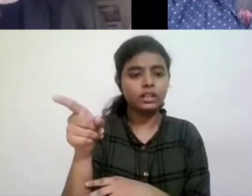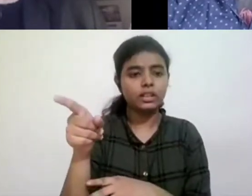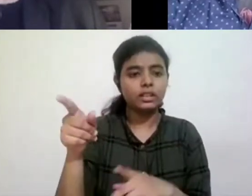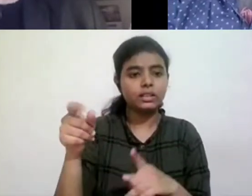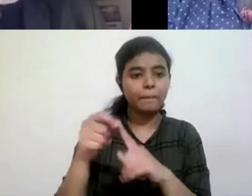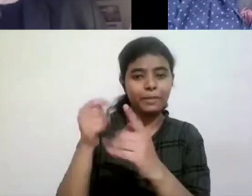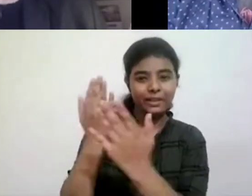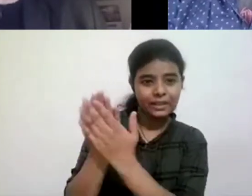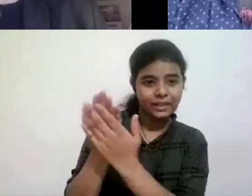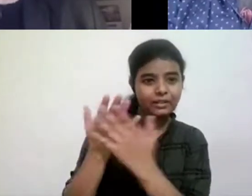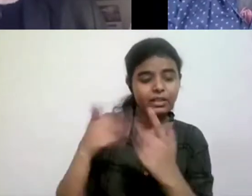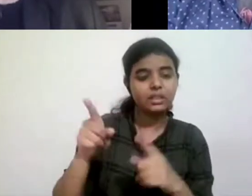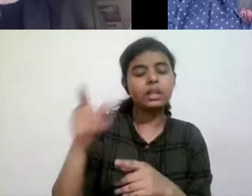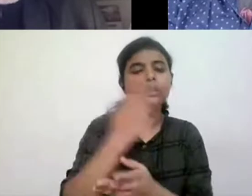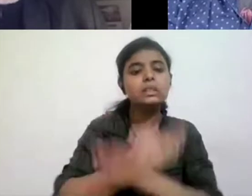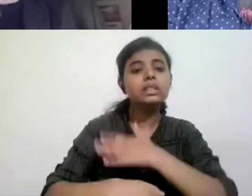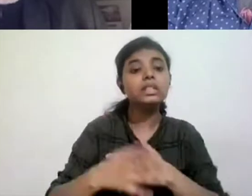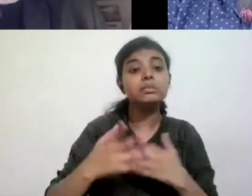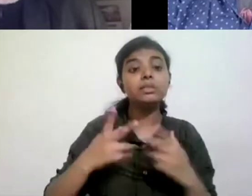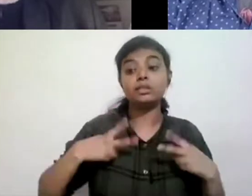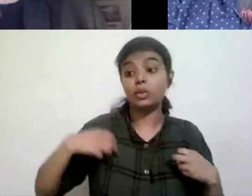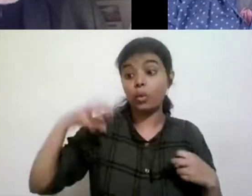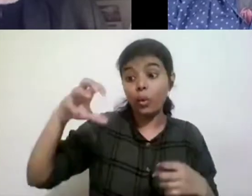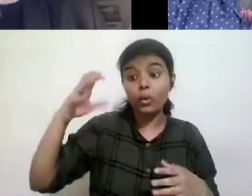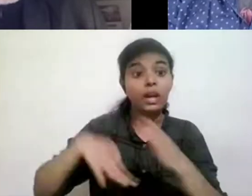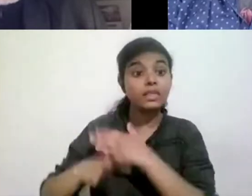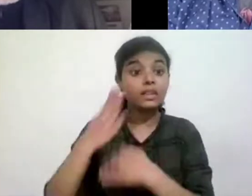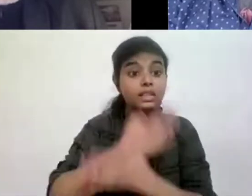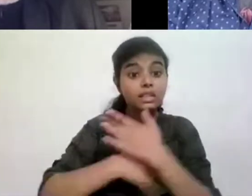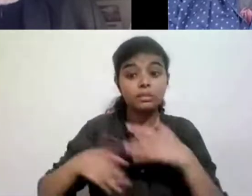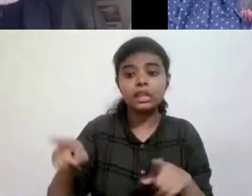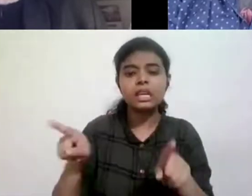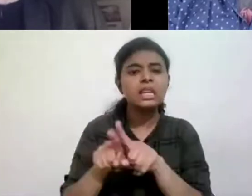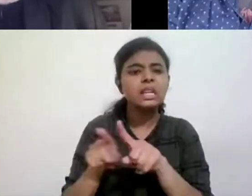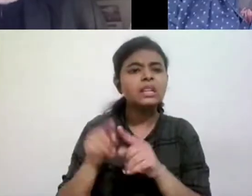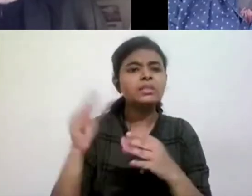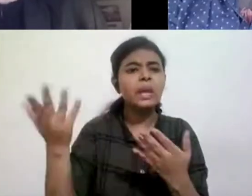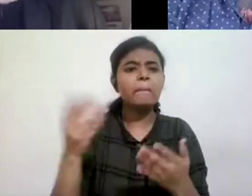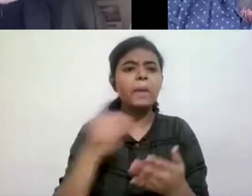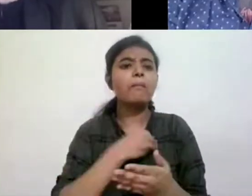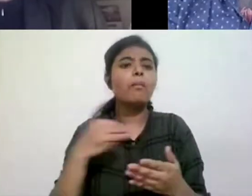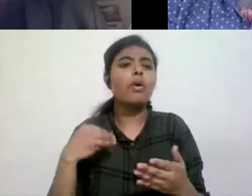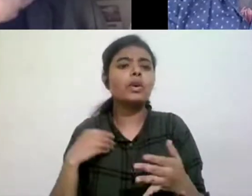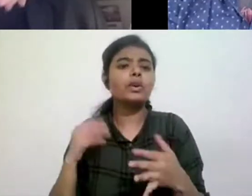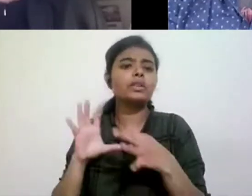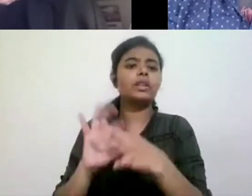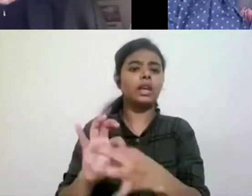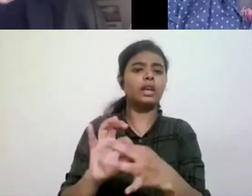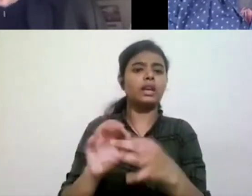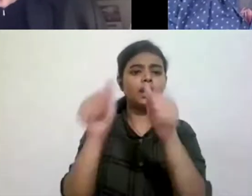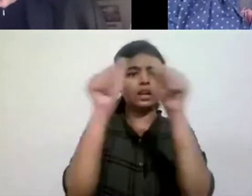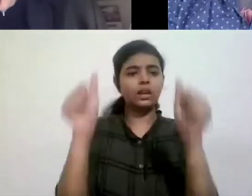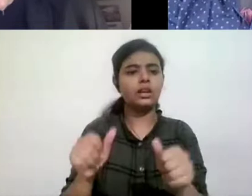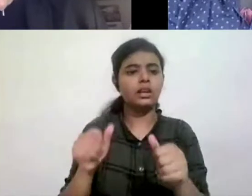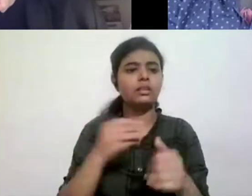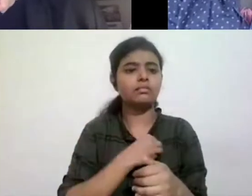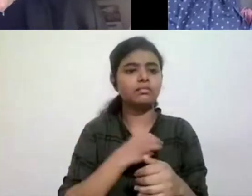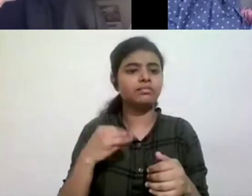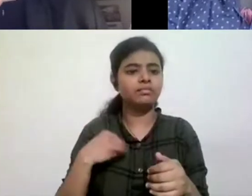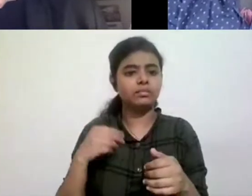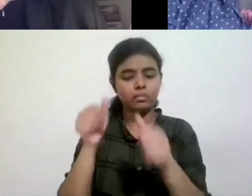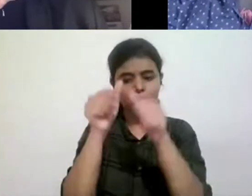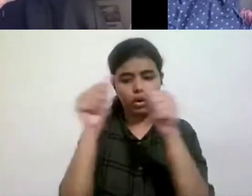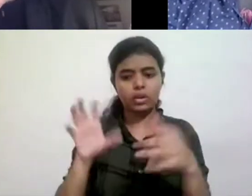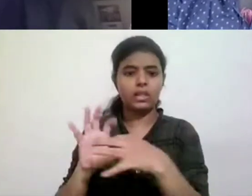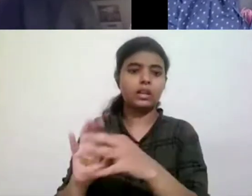conceptualized within courts. It still lies within medical model. So these are, and the third